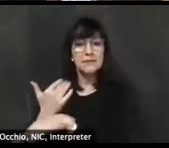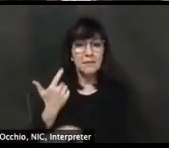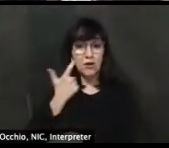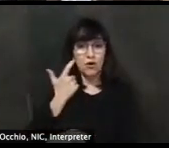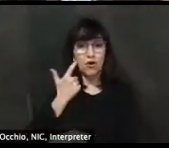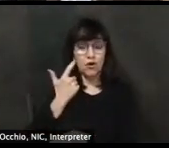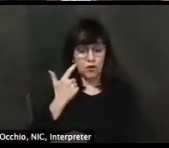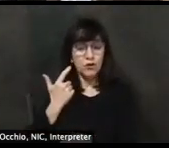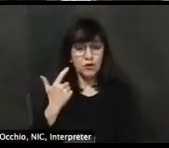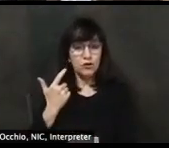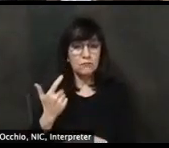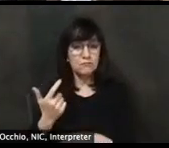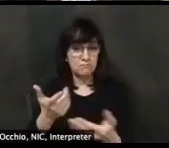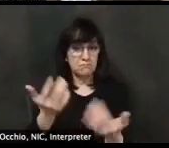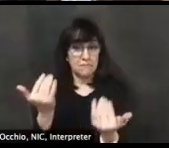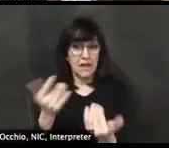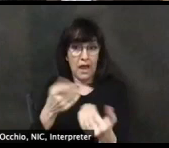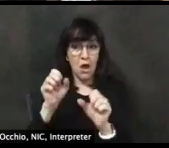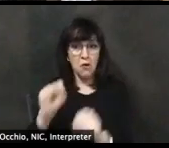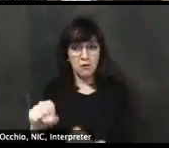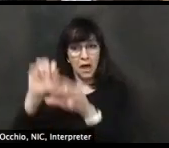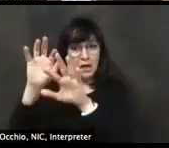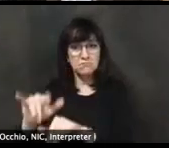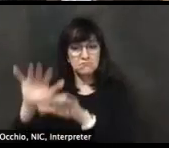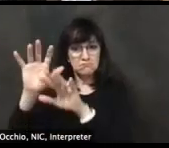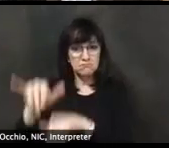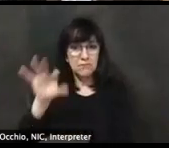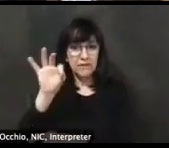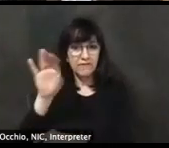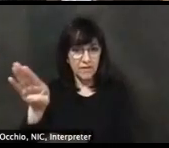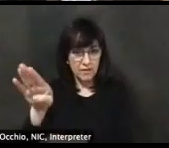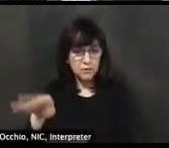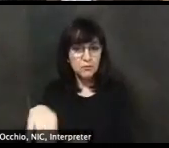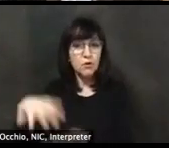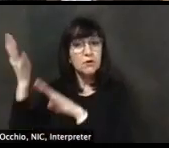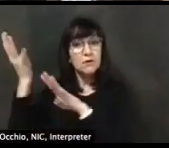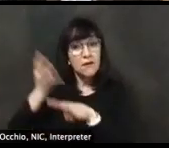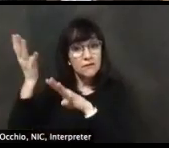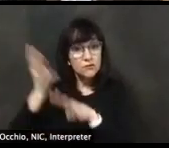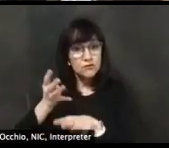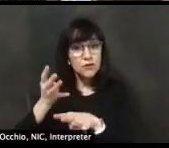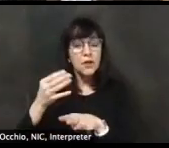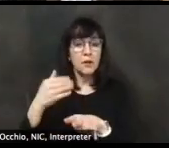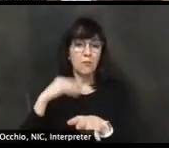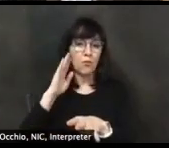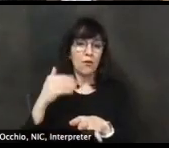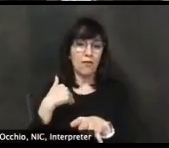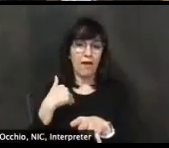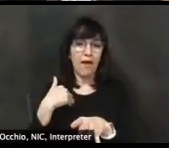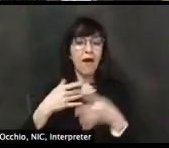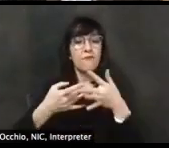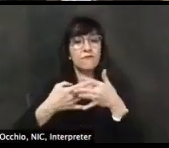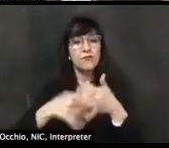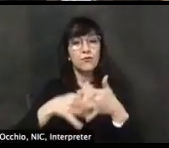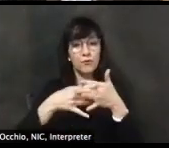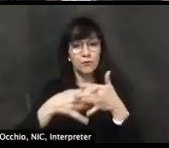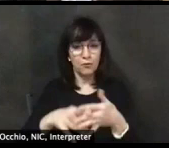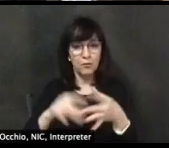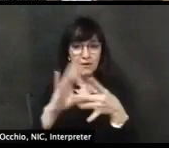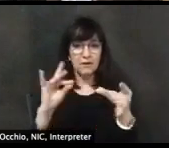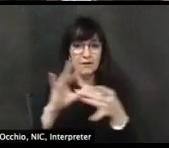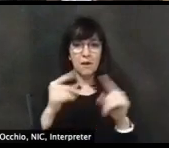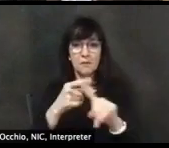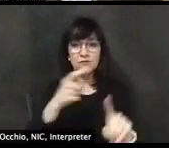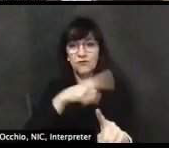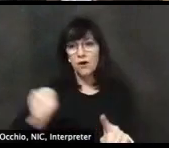questions in the comments, either on Facebook or live stream. And we'll have some opening comments here from our guests. And we'll start now